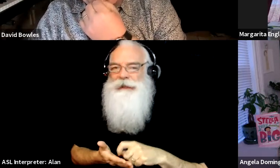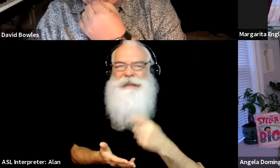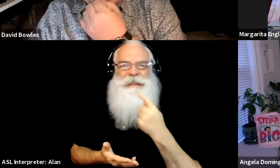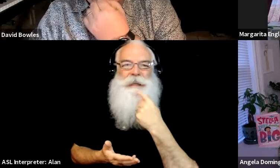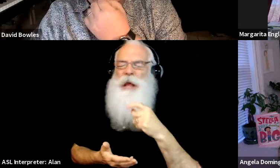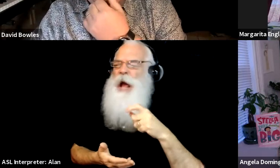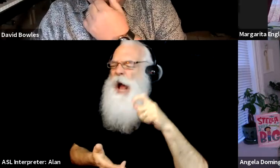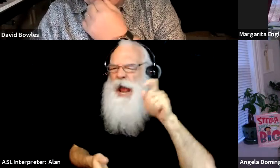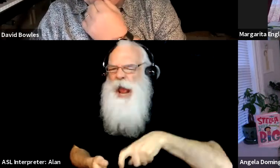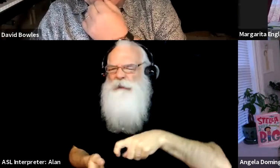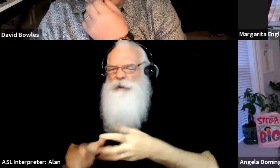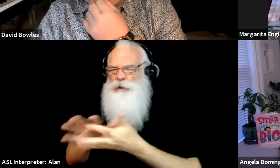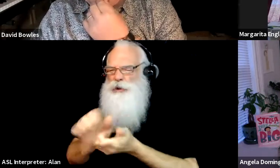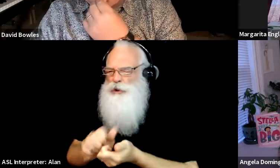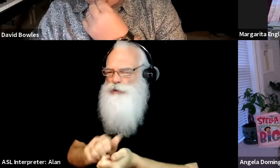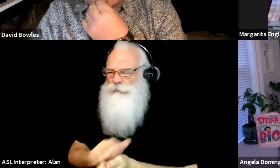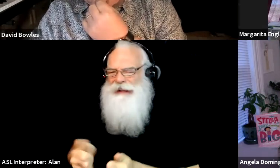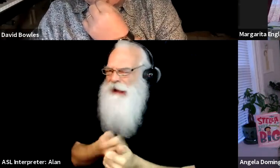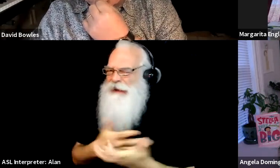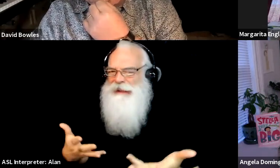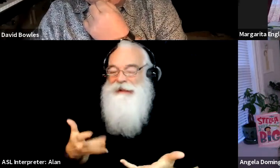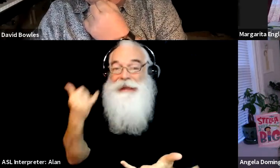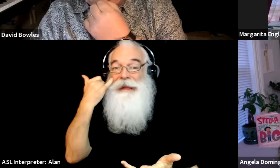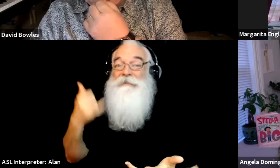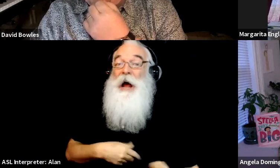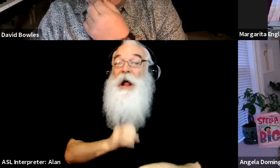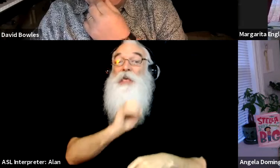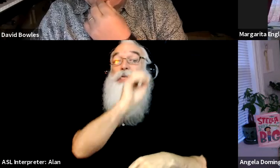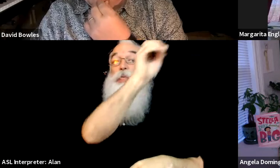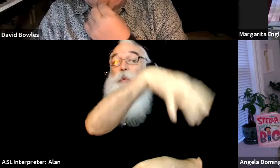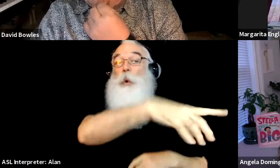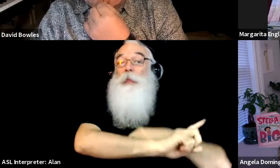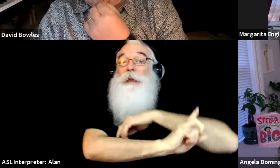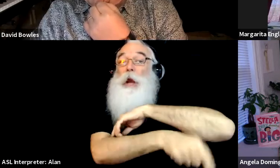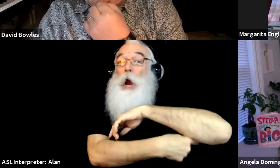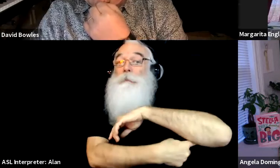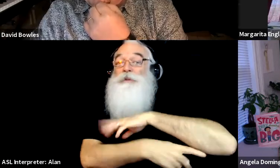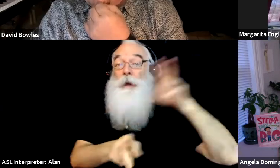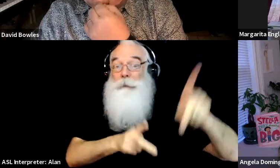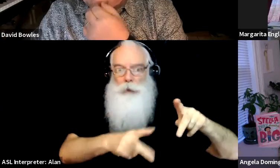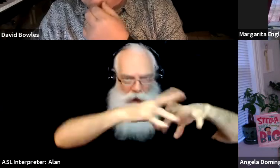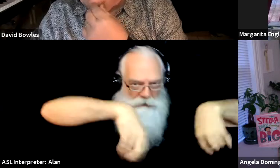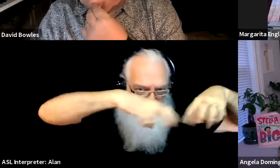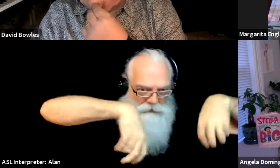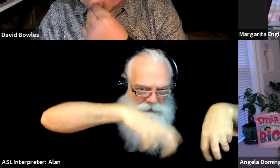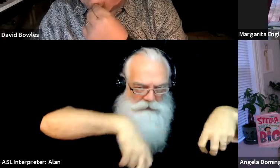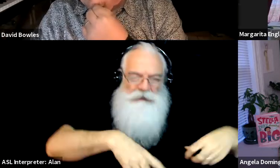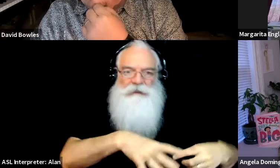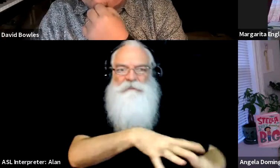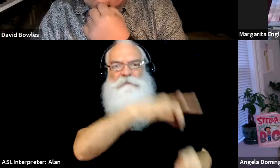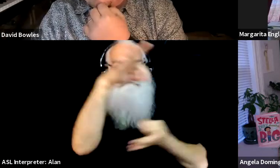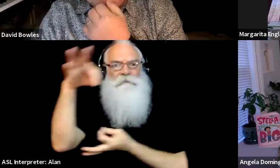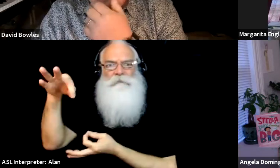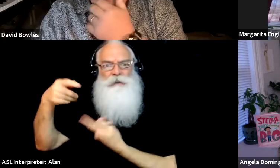didn't want out there. Susan, sorry. Oh, no, that's okay. I was just gonna, um, say, um,